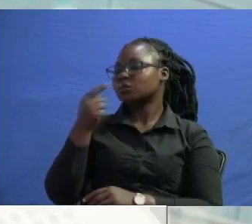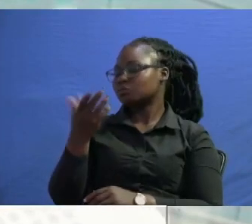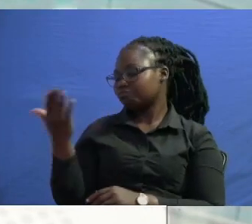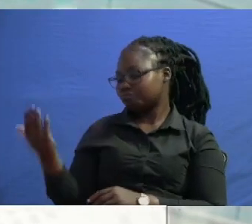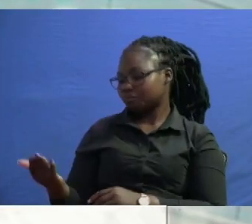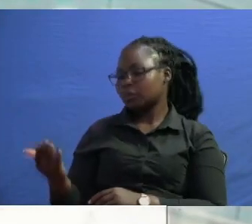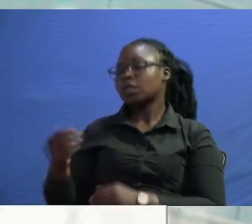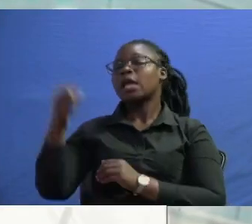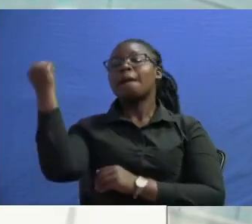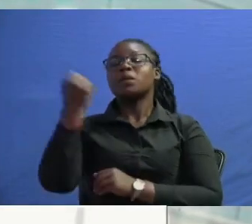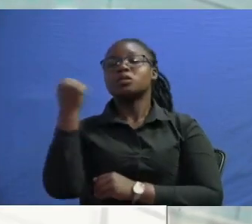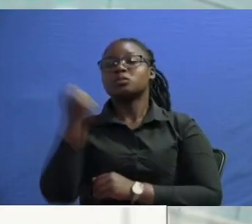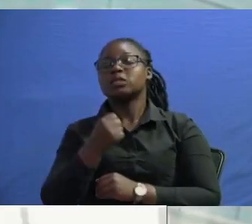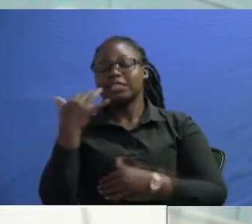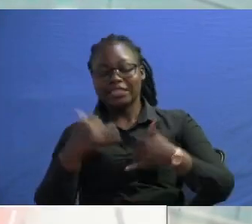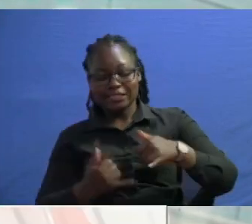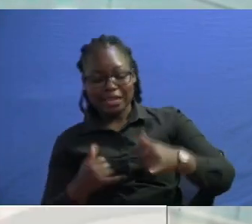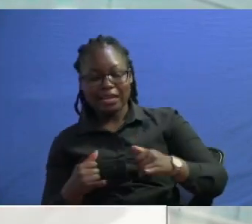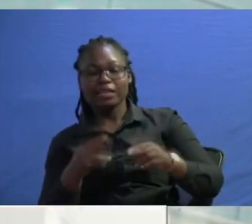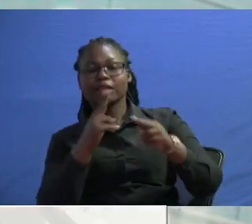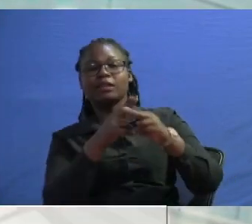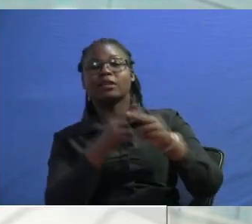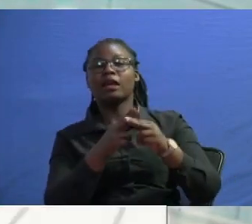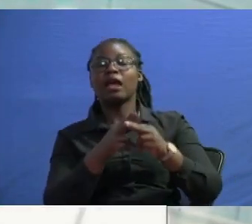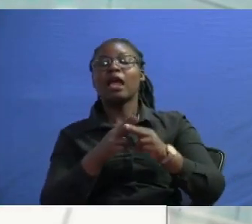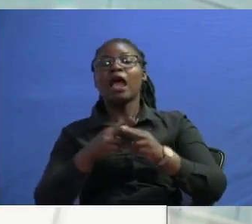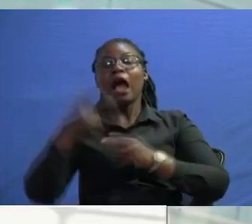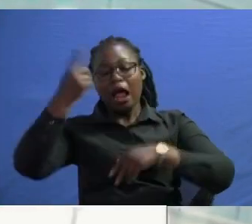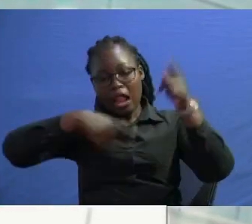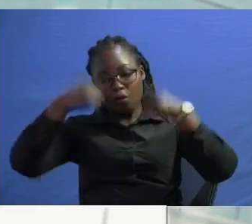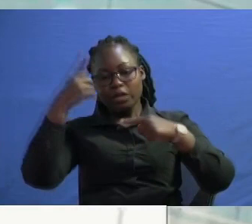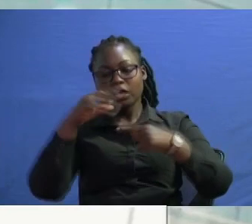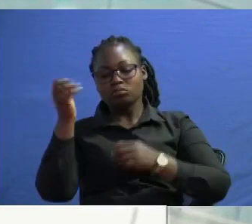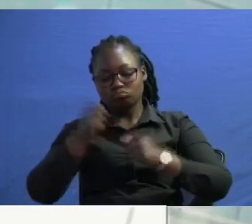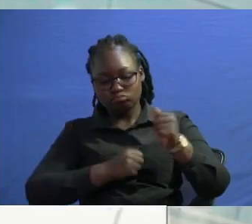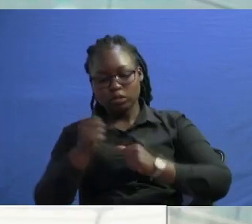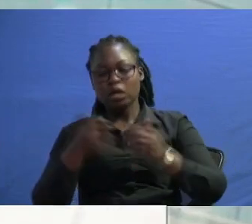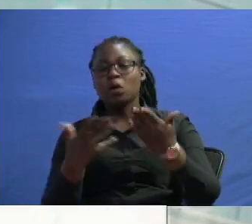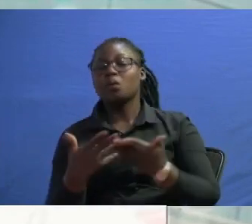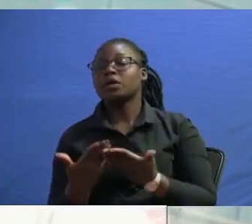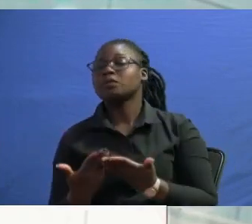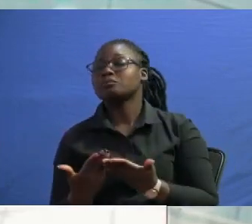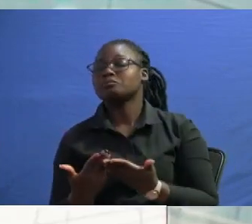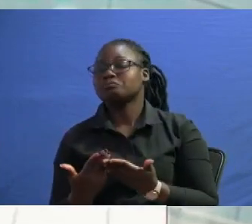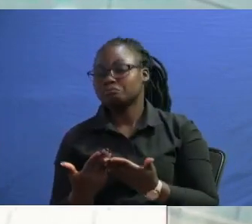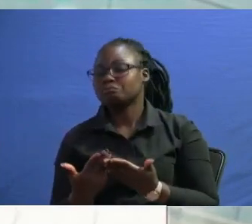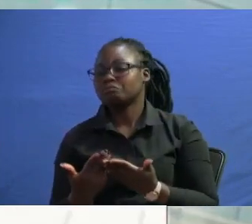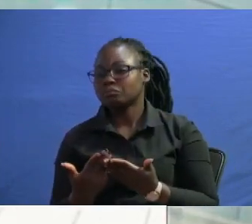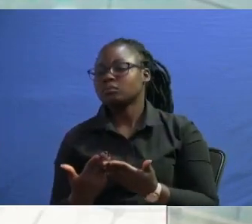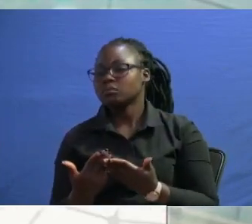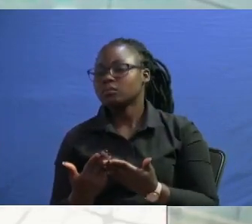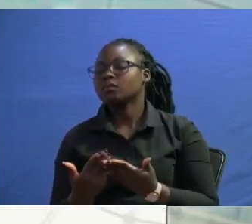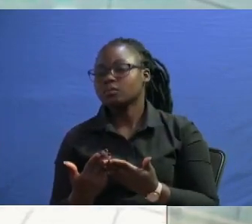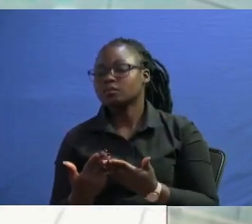of uh wits it's what we call battle of wits where brains encounter brains okay yes you